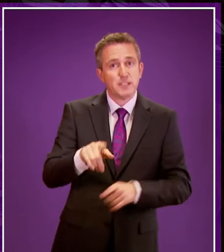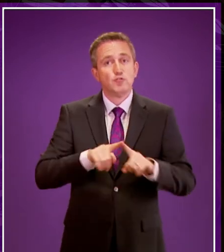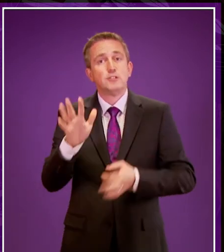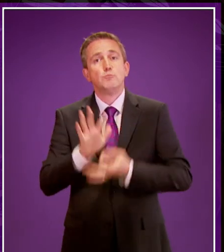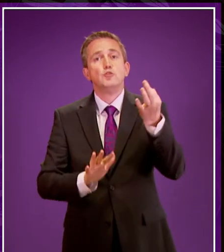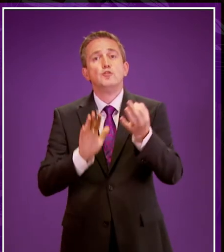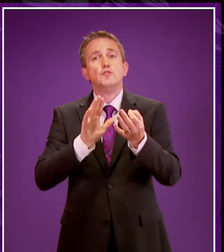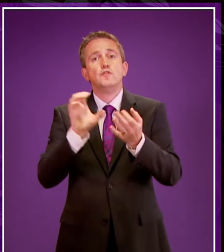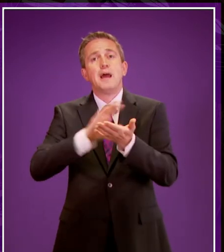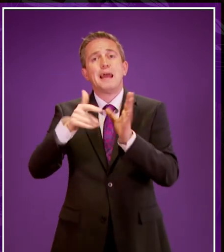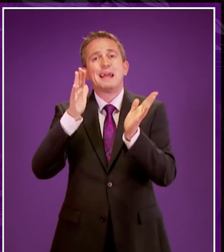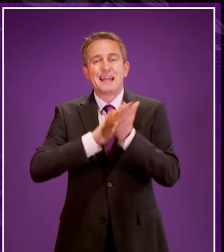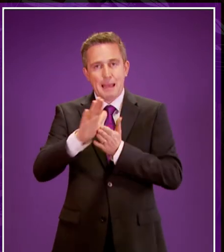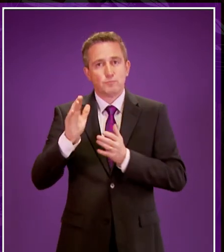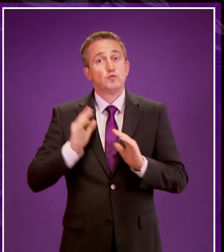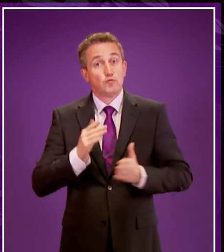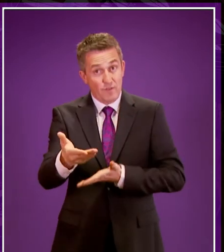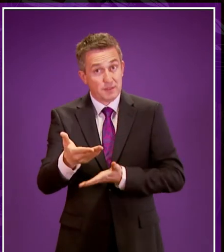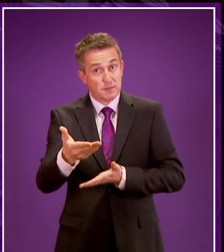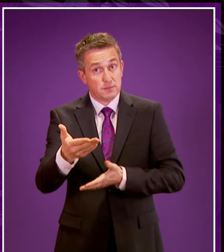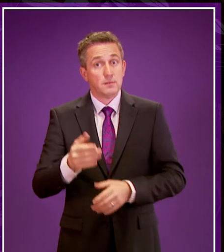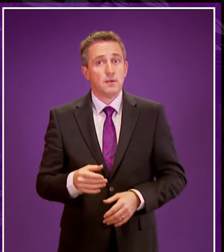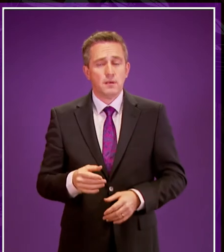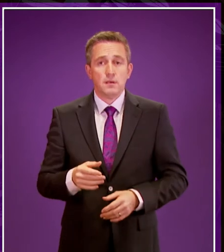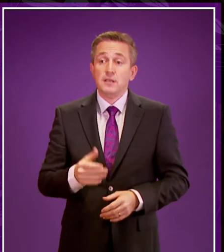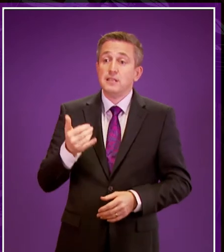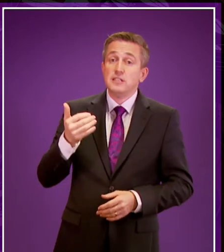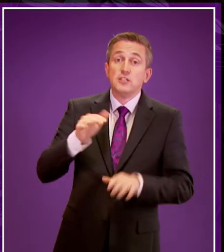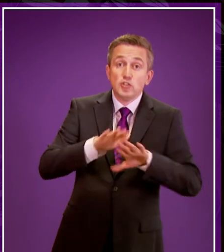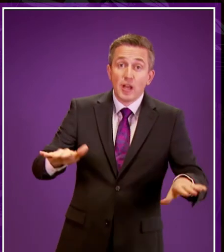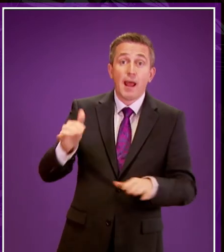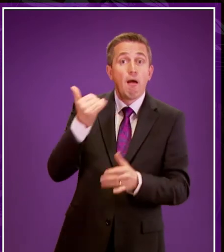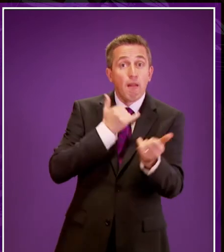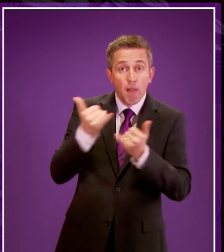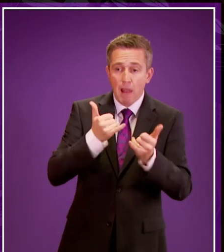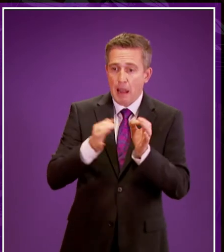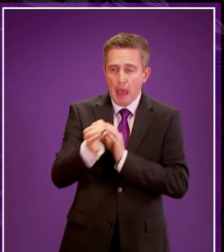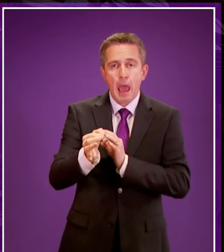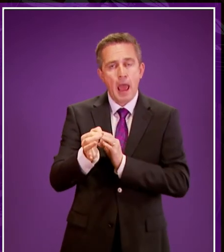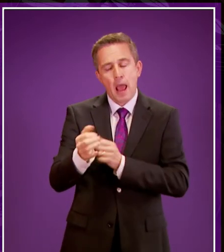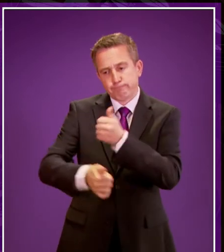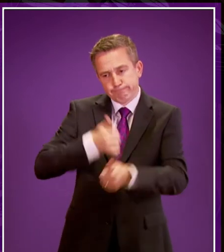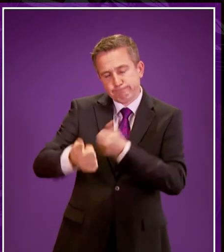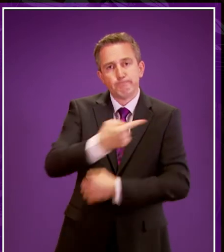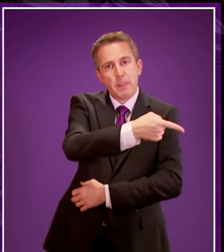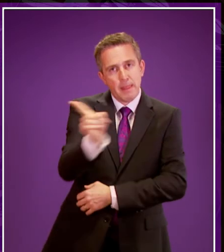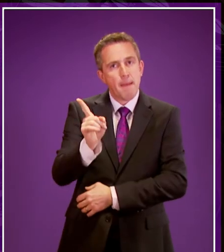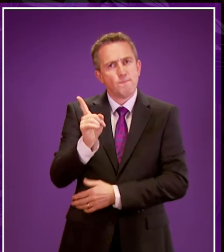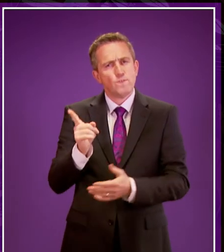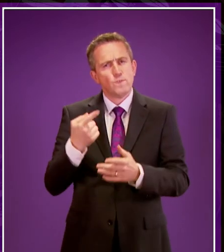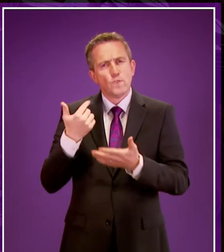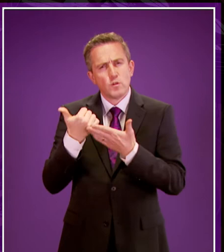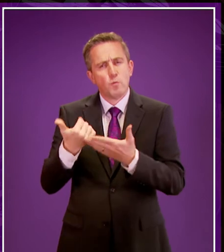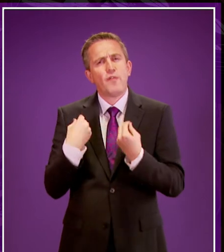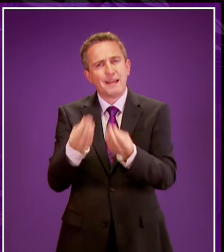CAMHS. I commend all those who volunteer as Childline counsellors who are making a real difference to children and young people's lives.